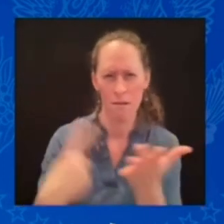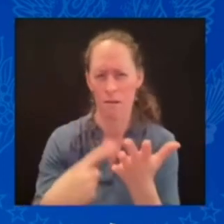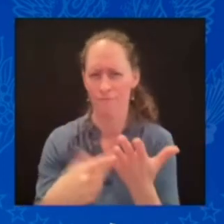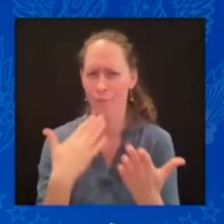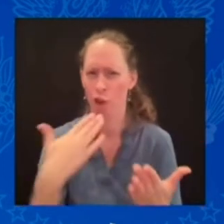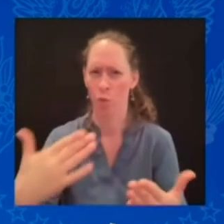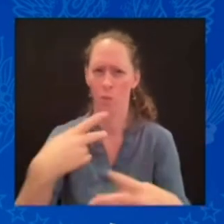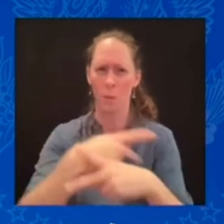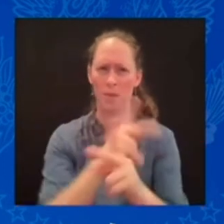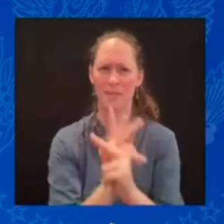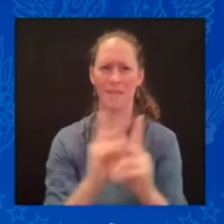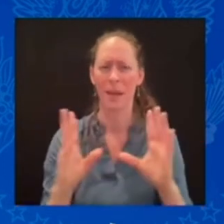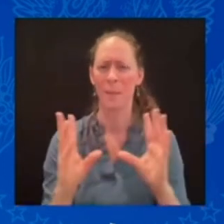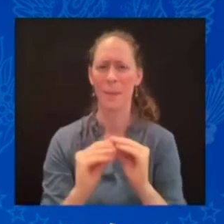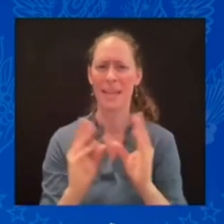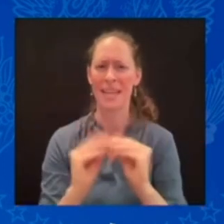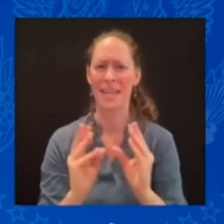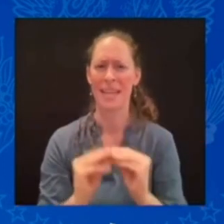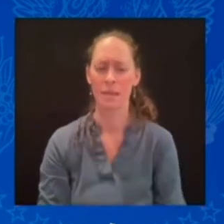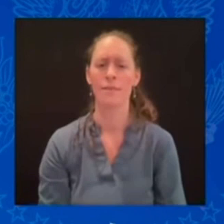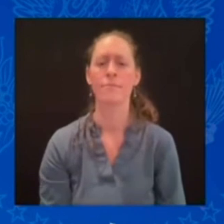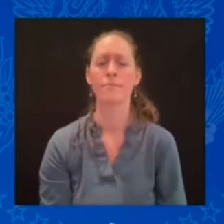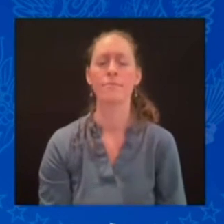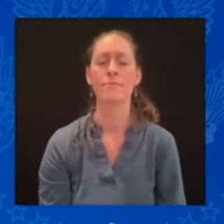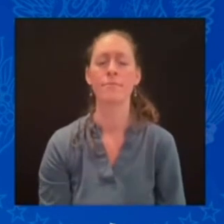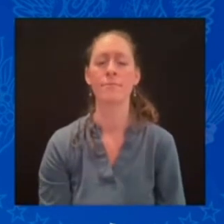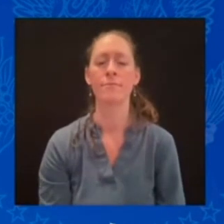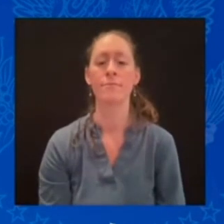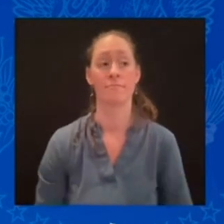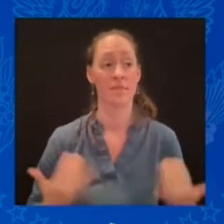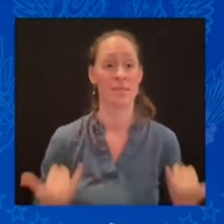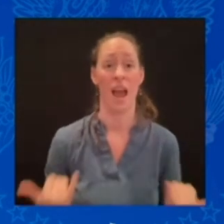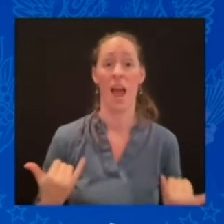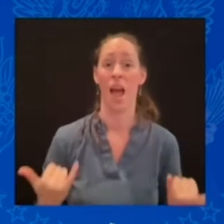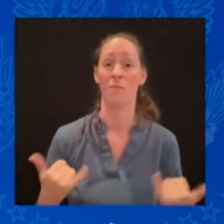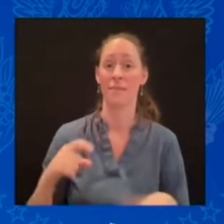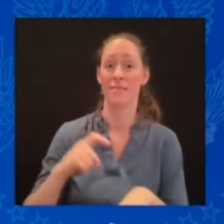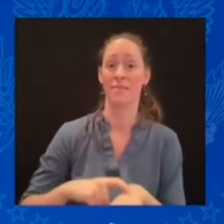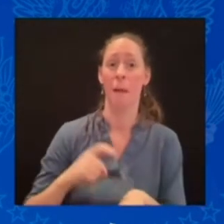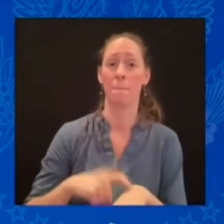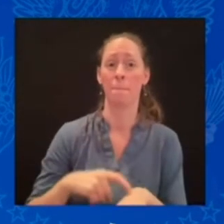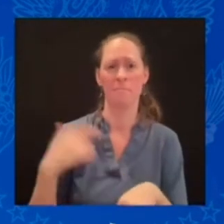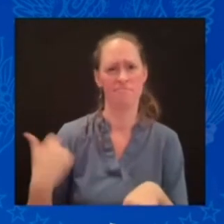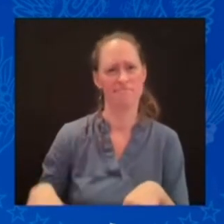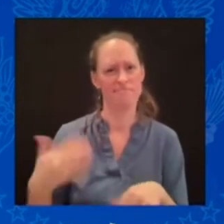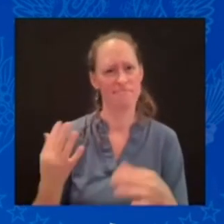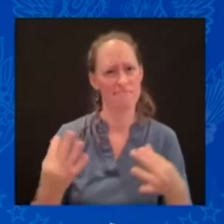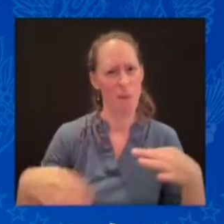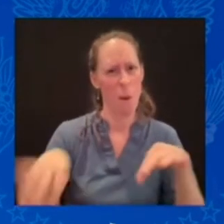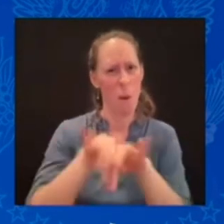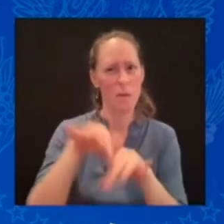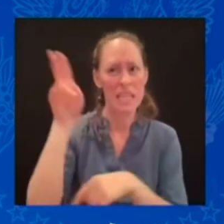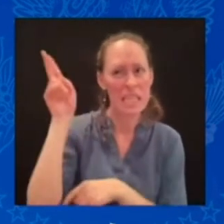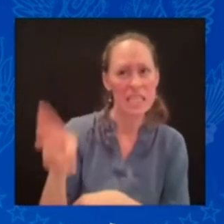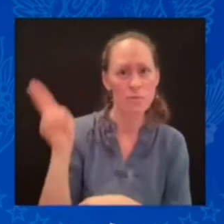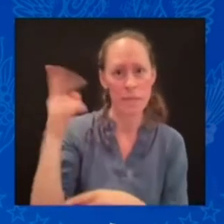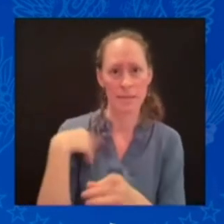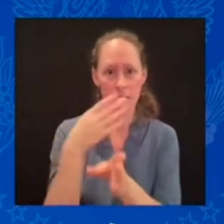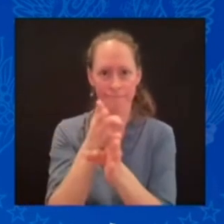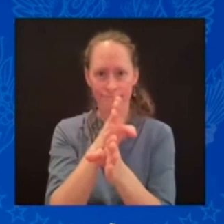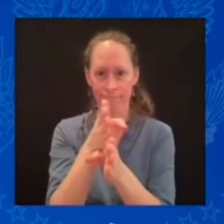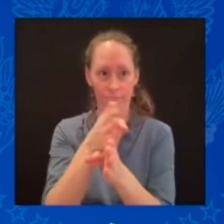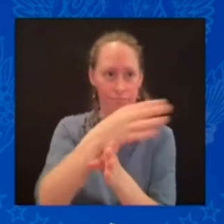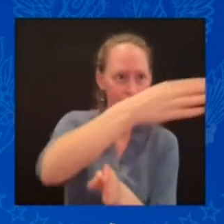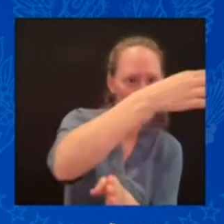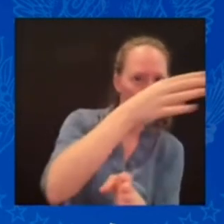point in history, where the decisions we make now are going to determine the course of the history for the next four,